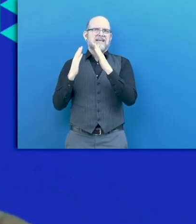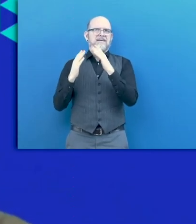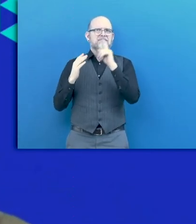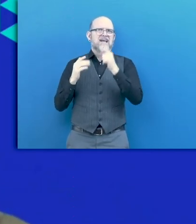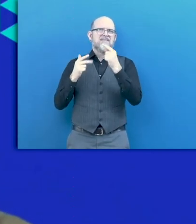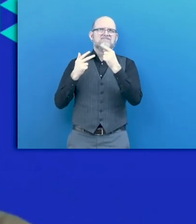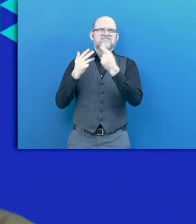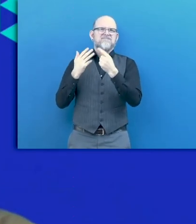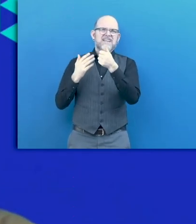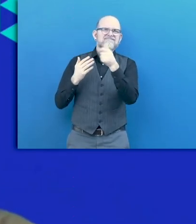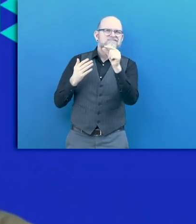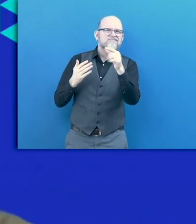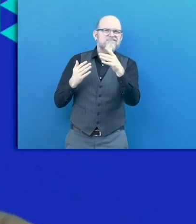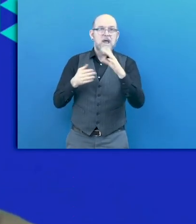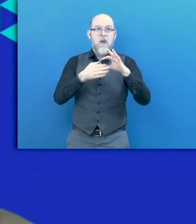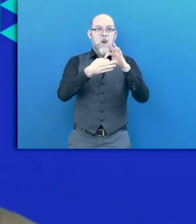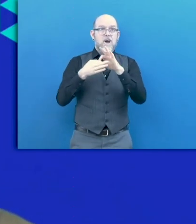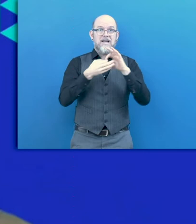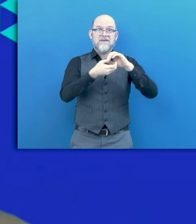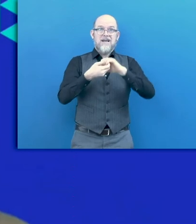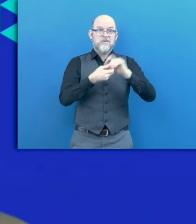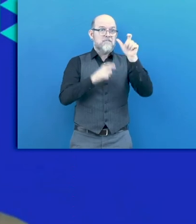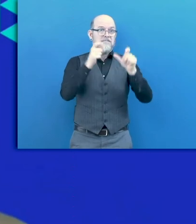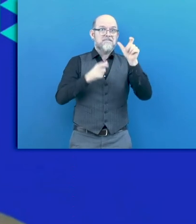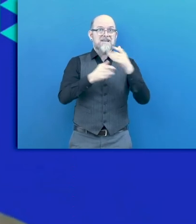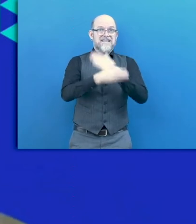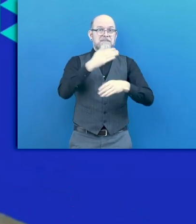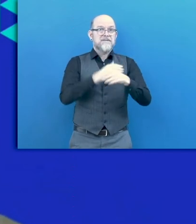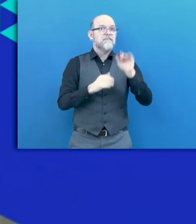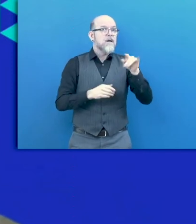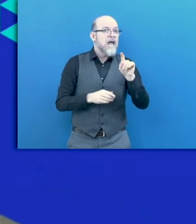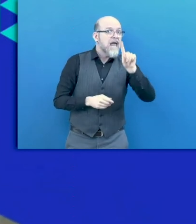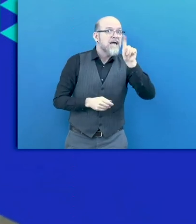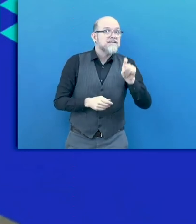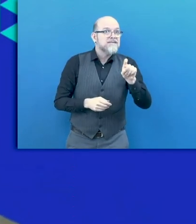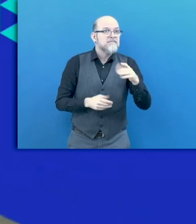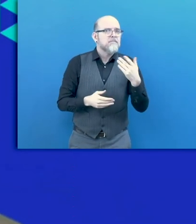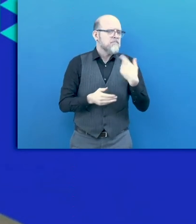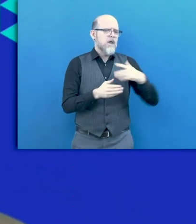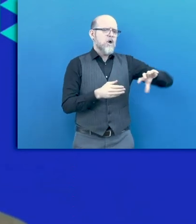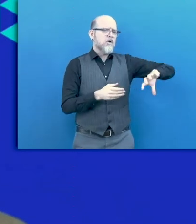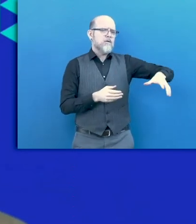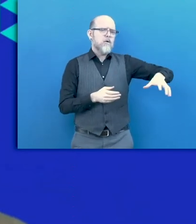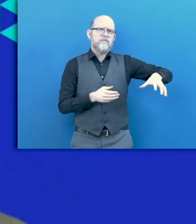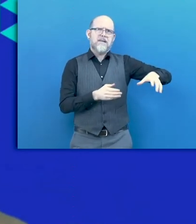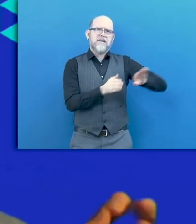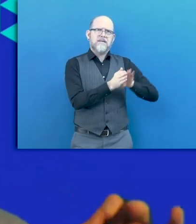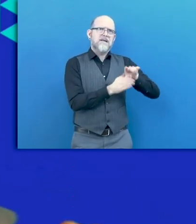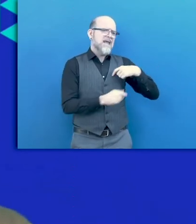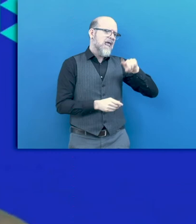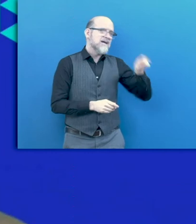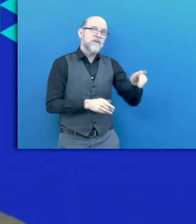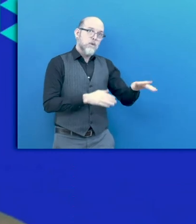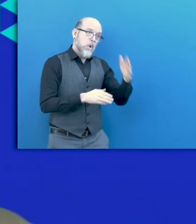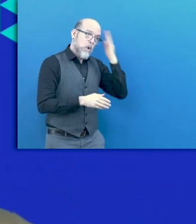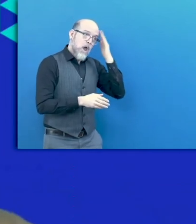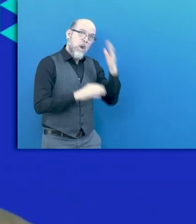organizations of persons with disabilities, especially in a developing country context, but not only, they often tell us, yeah, yeah, we have seen that this, I